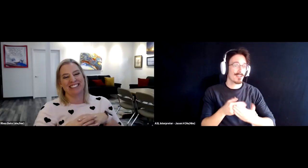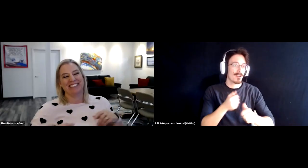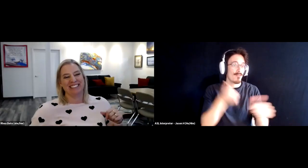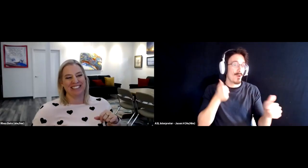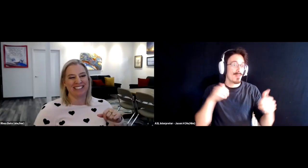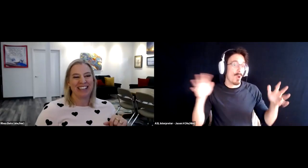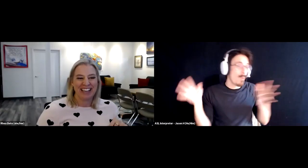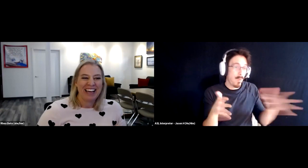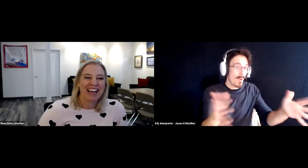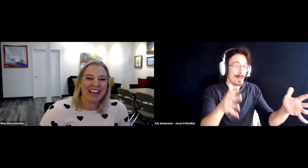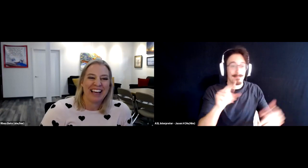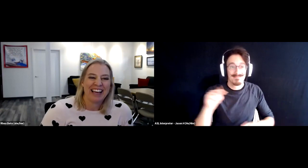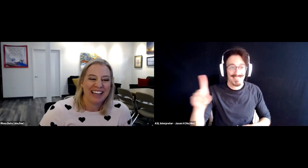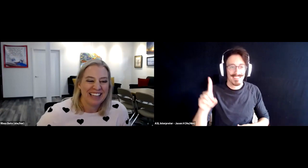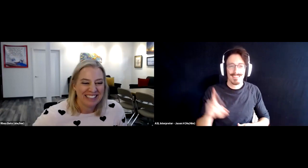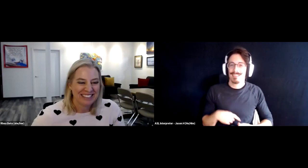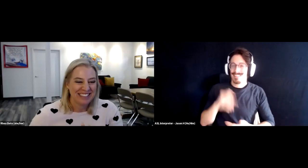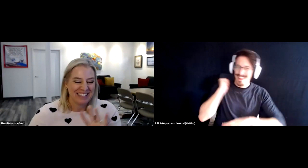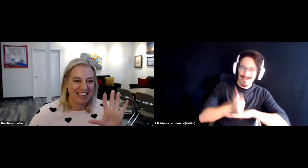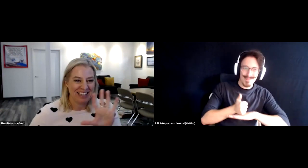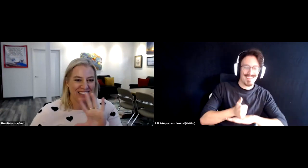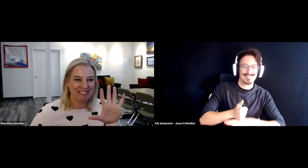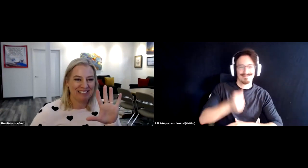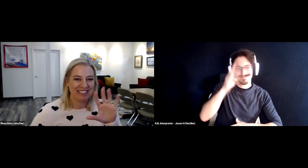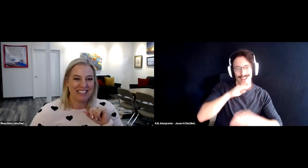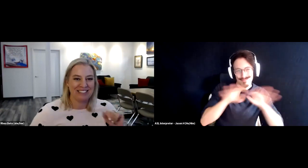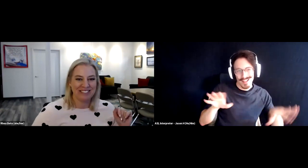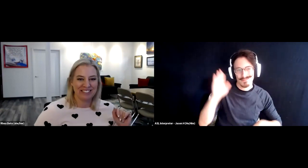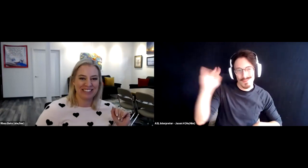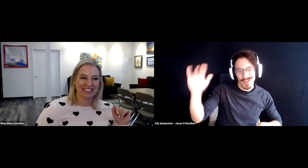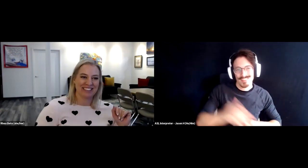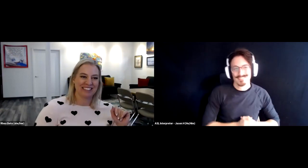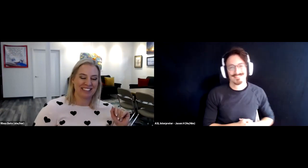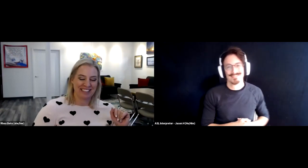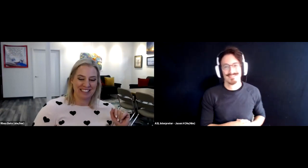amen god bless bye guys thank you see you